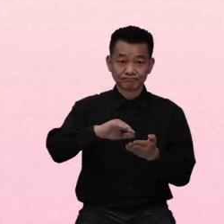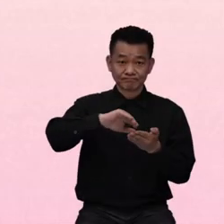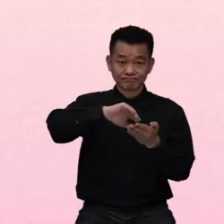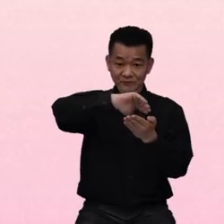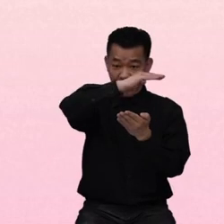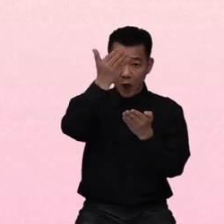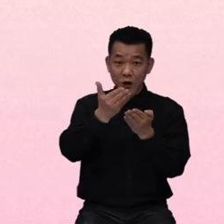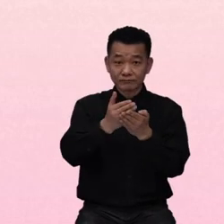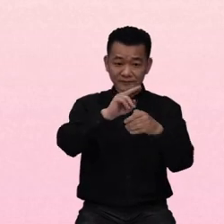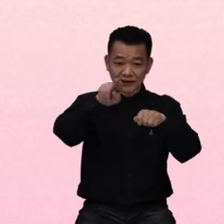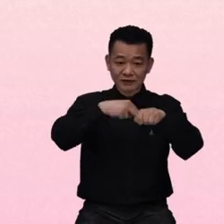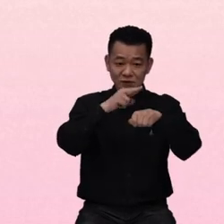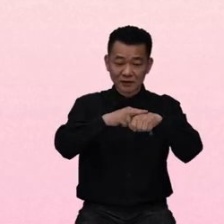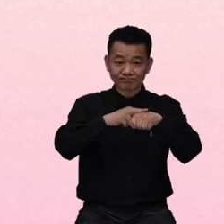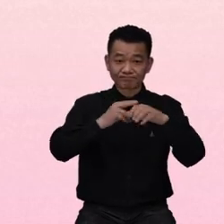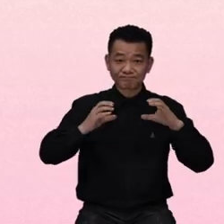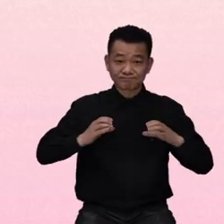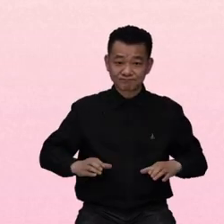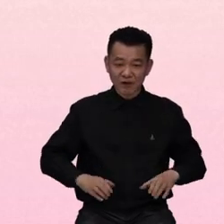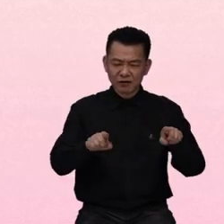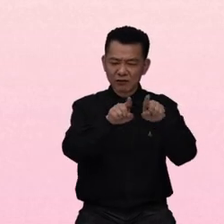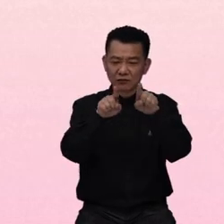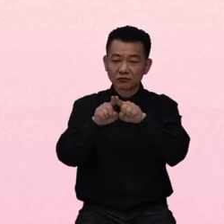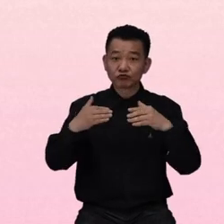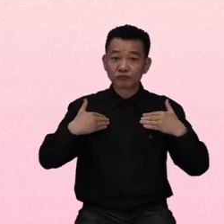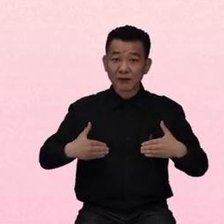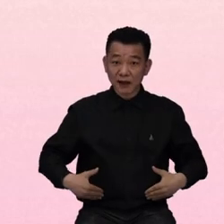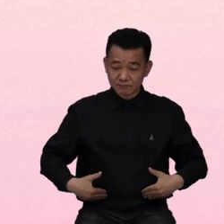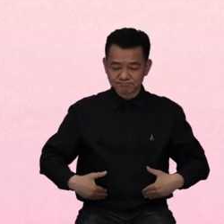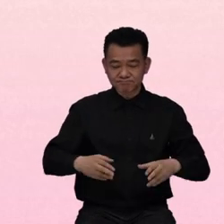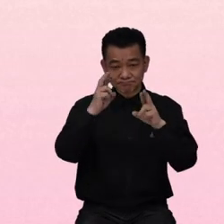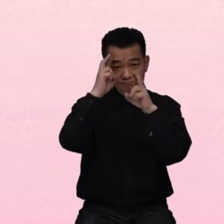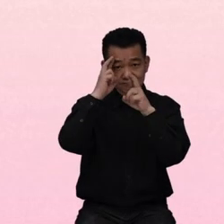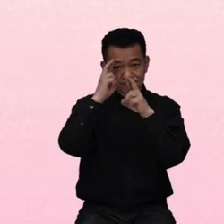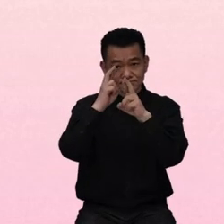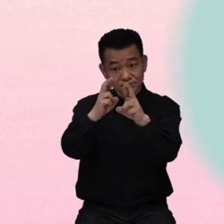Everyone has dignity and value as a human being.